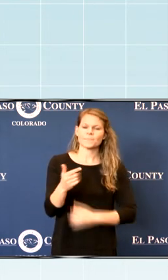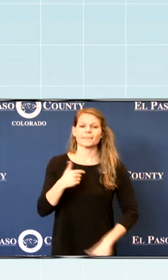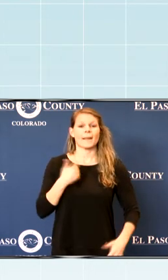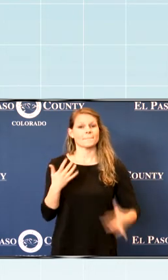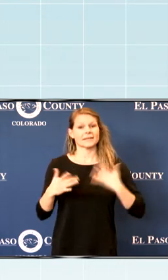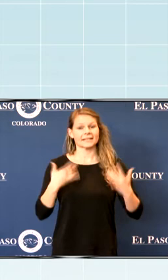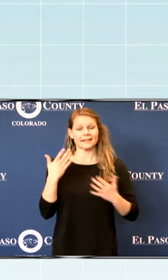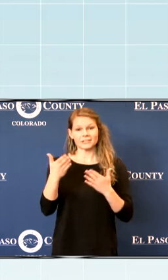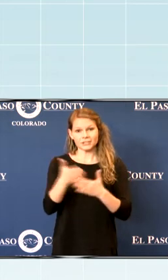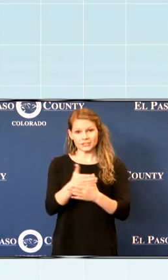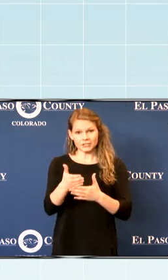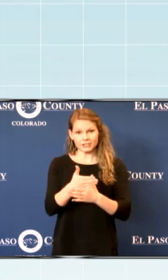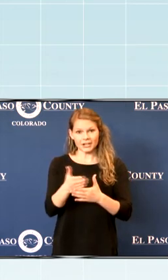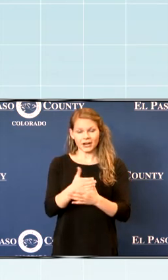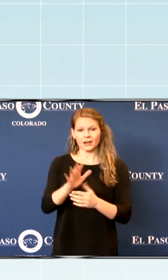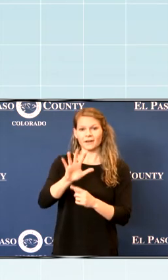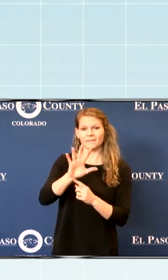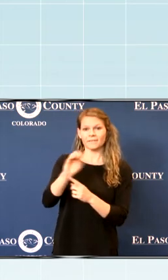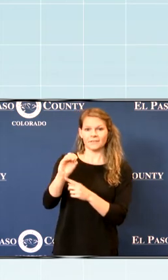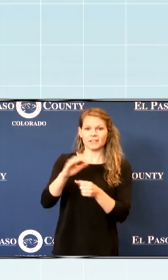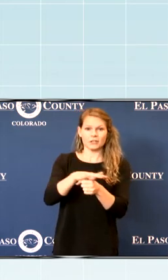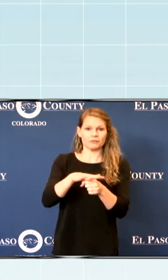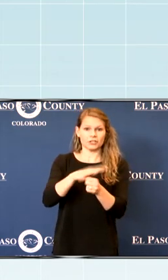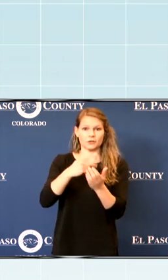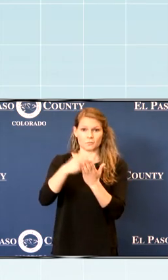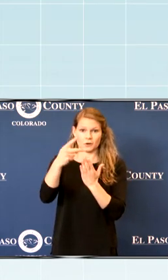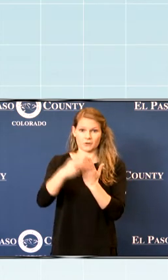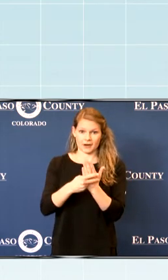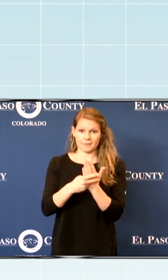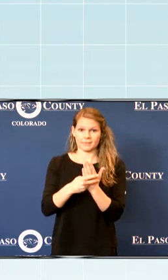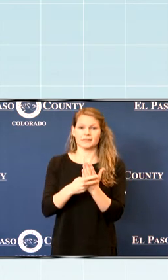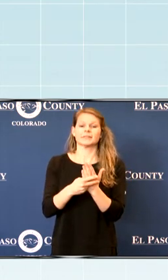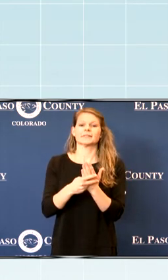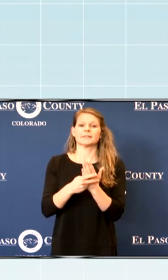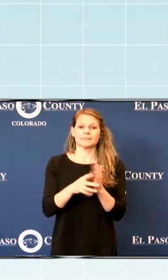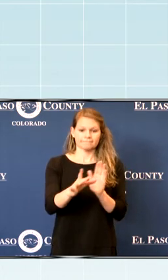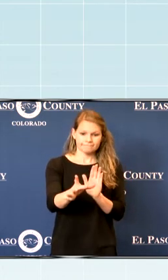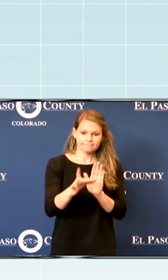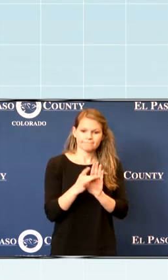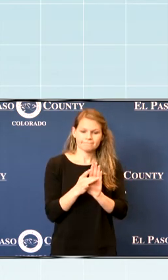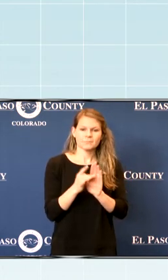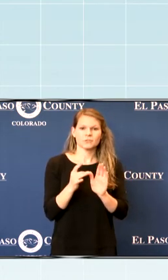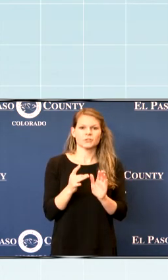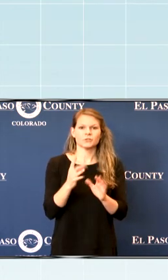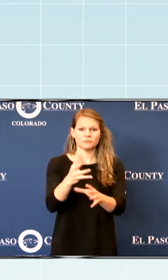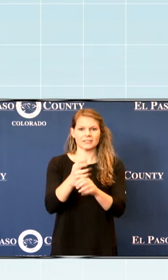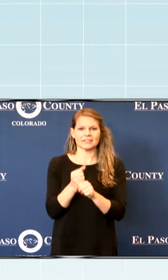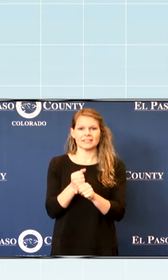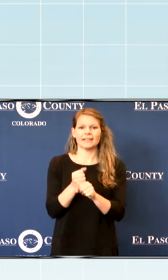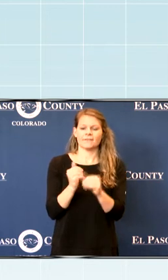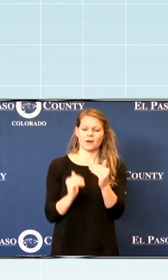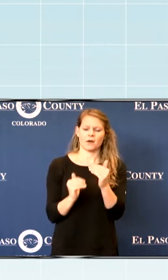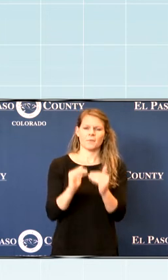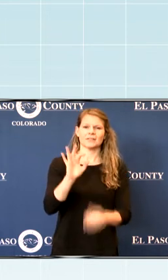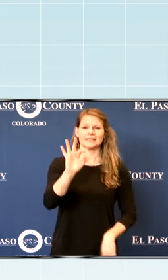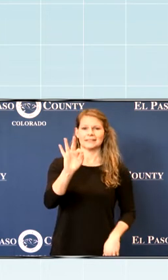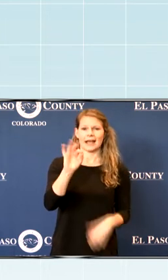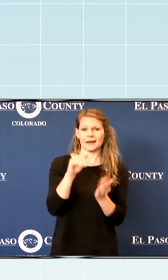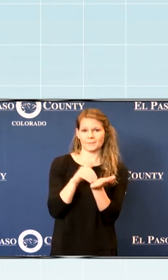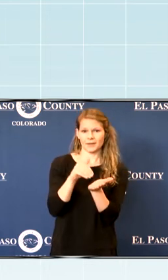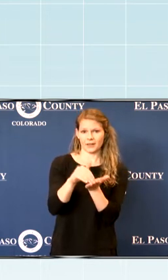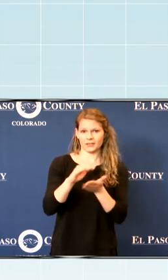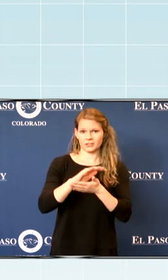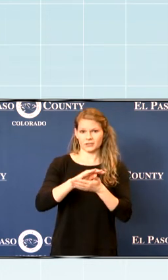excited to share that 50 regional programs were selected to receive nearly $9 million in